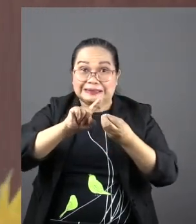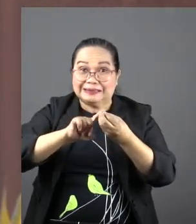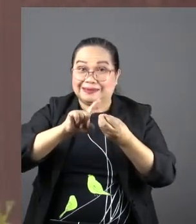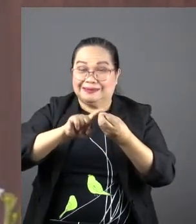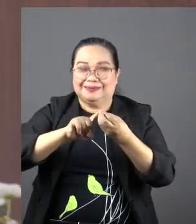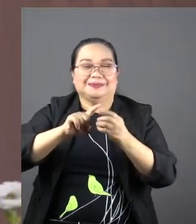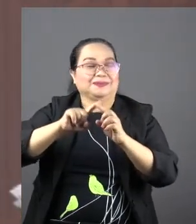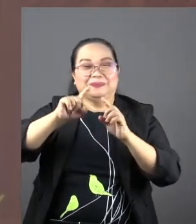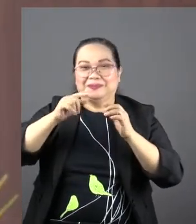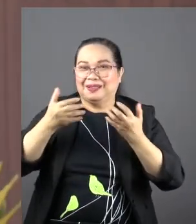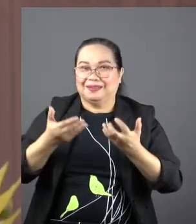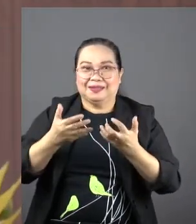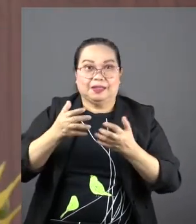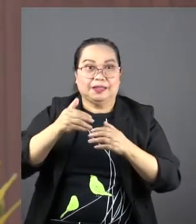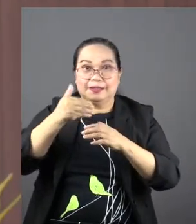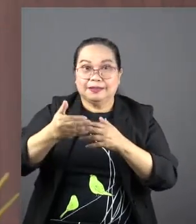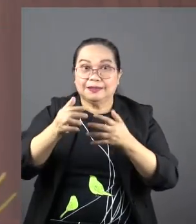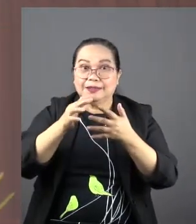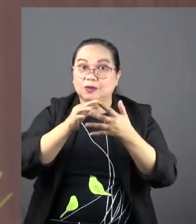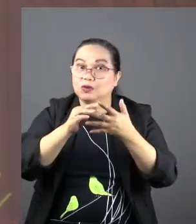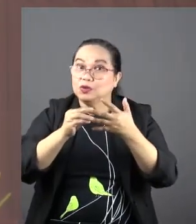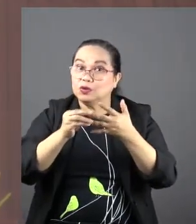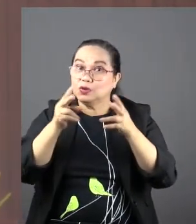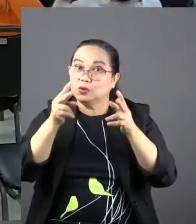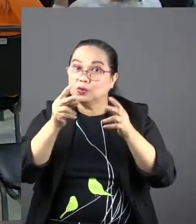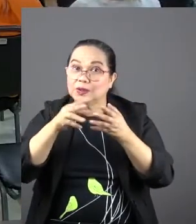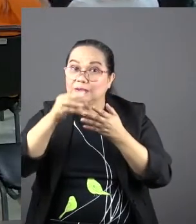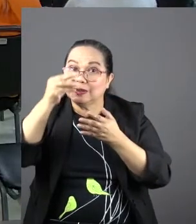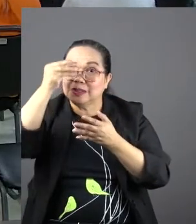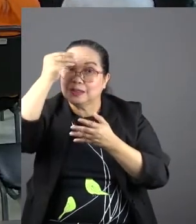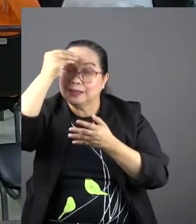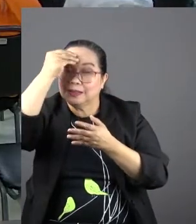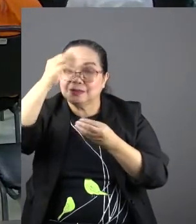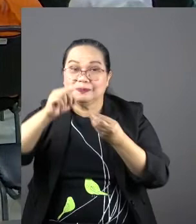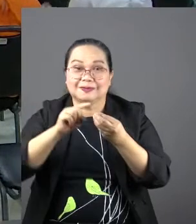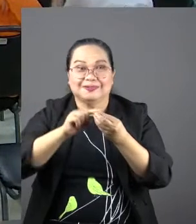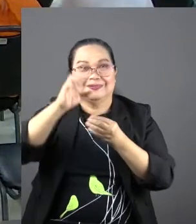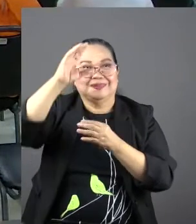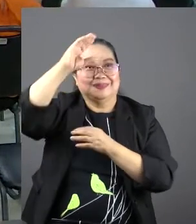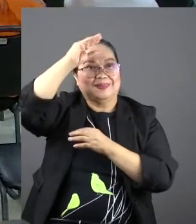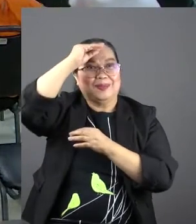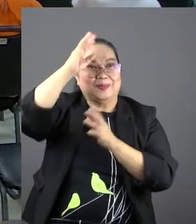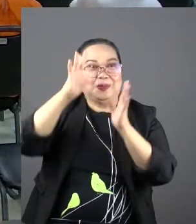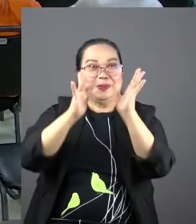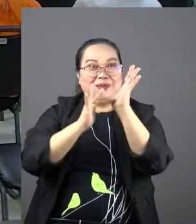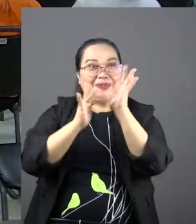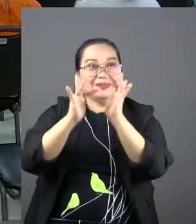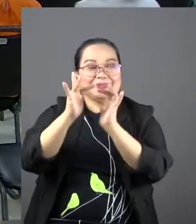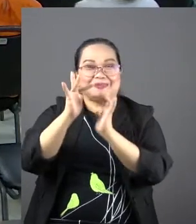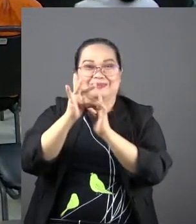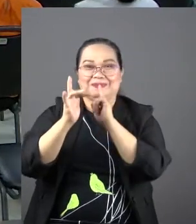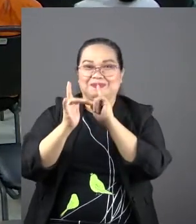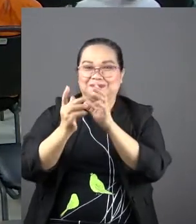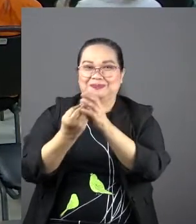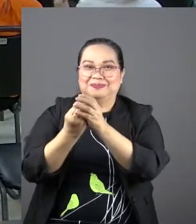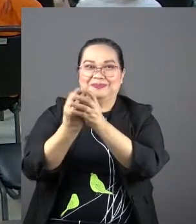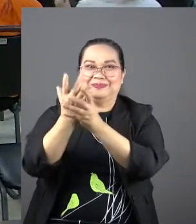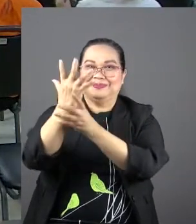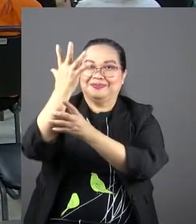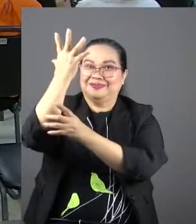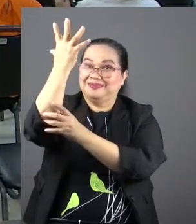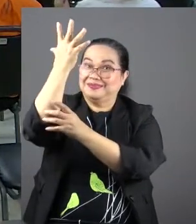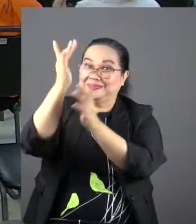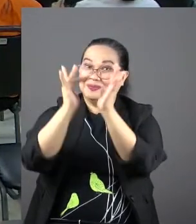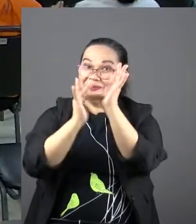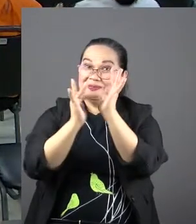But here, in the next two vignettes, we will see that the boy Jesus and eventually the grown man Jesus